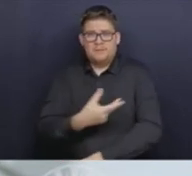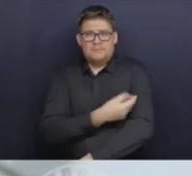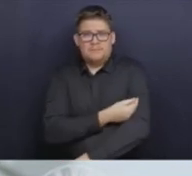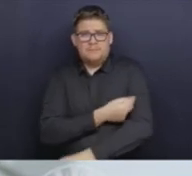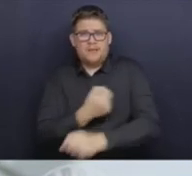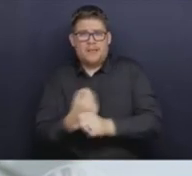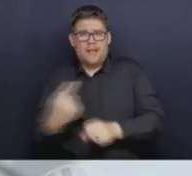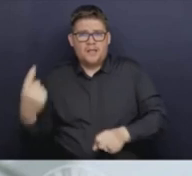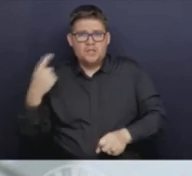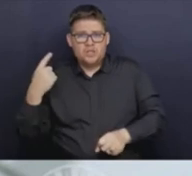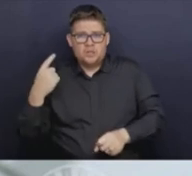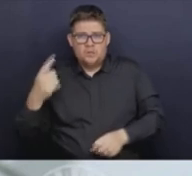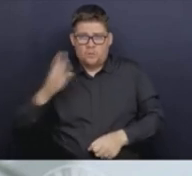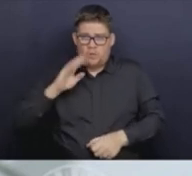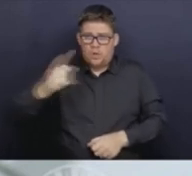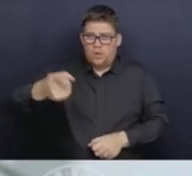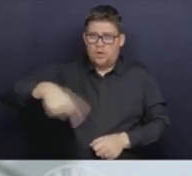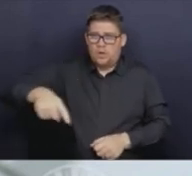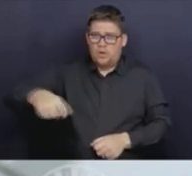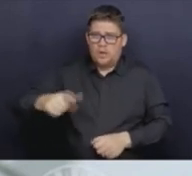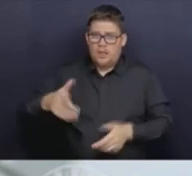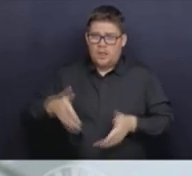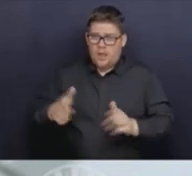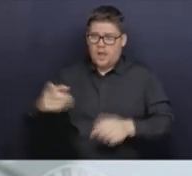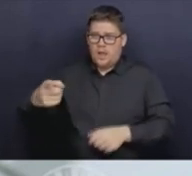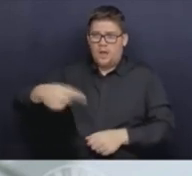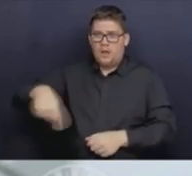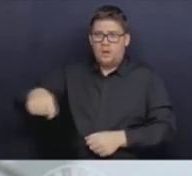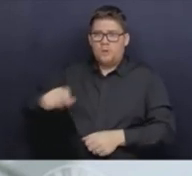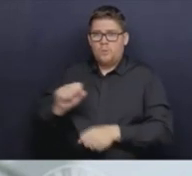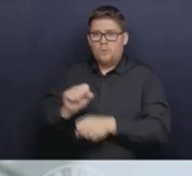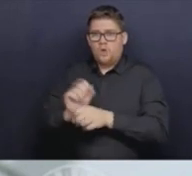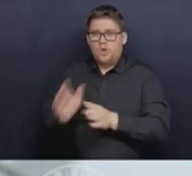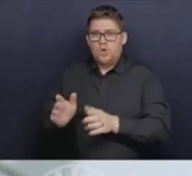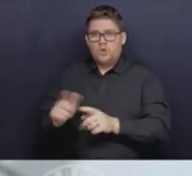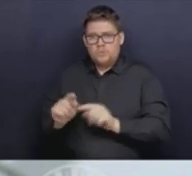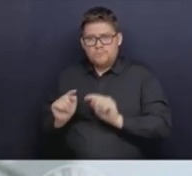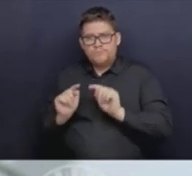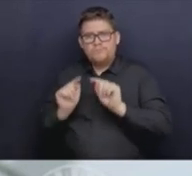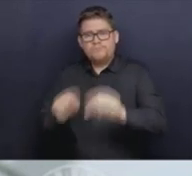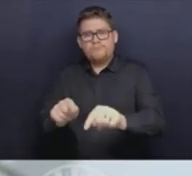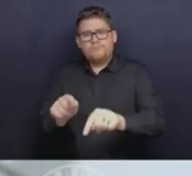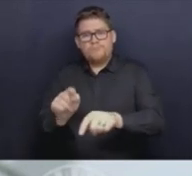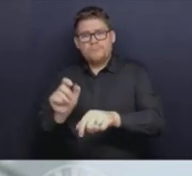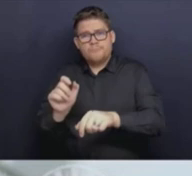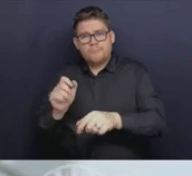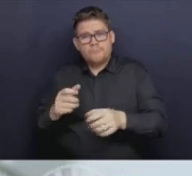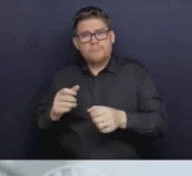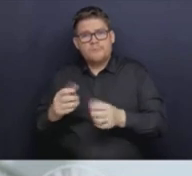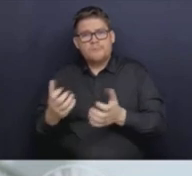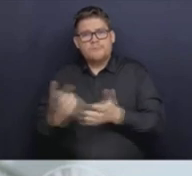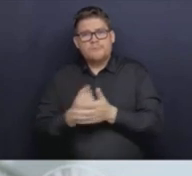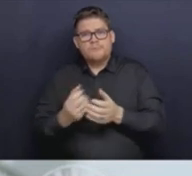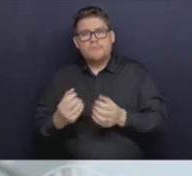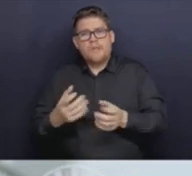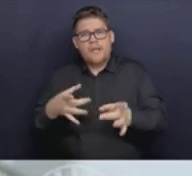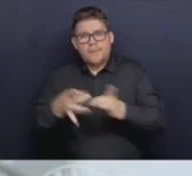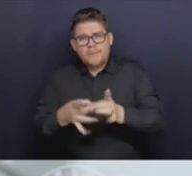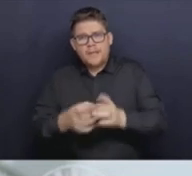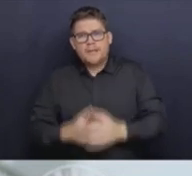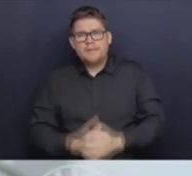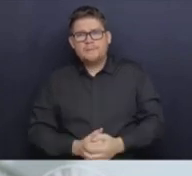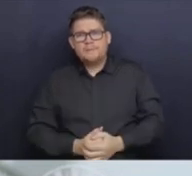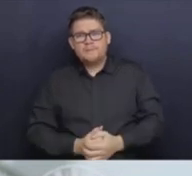unvaccinated? Would there be a consideration given to ensure that those working in the healthcare system are up to date on their boosters